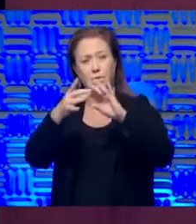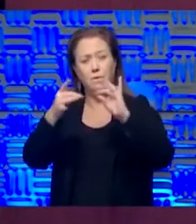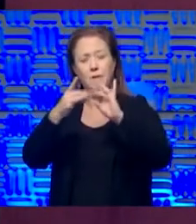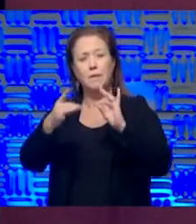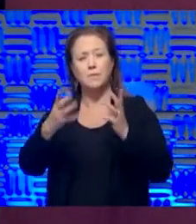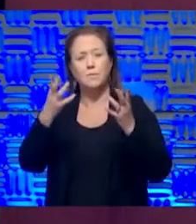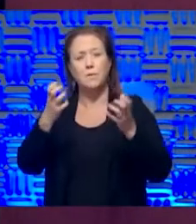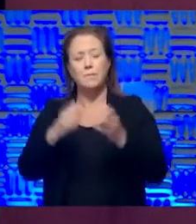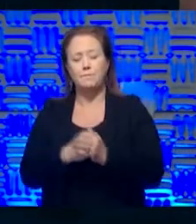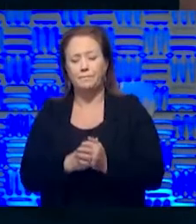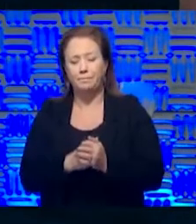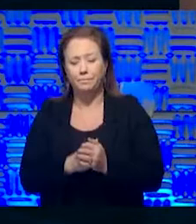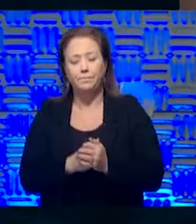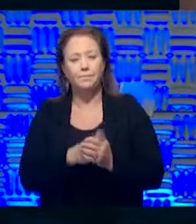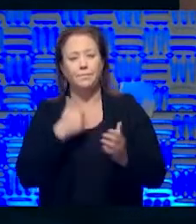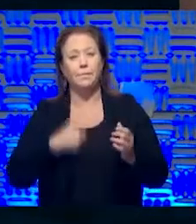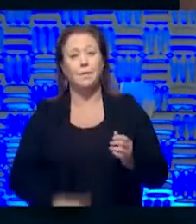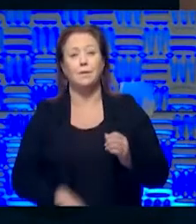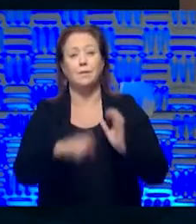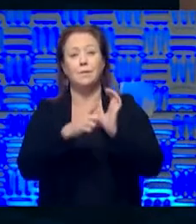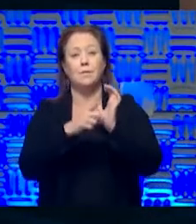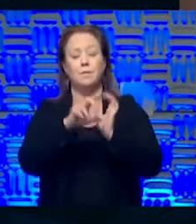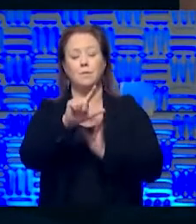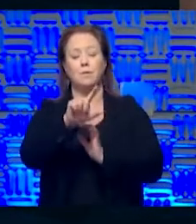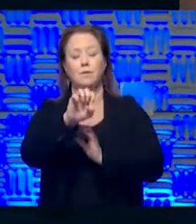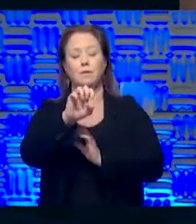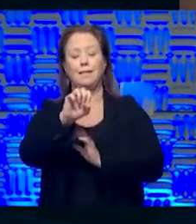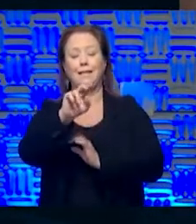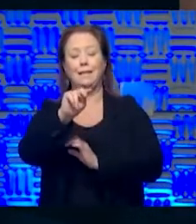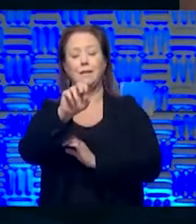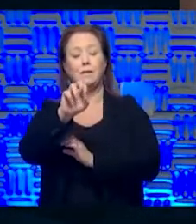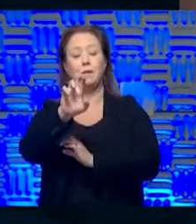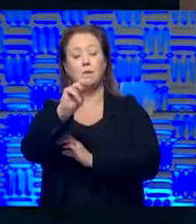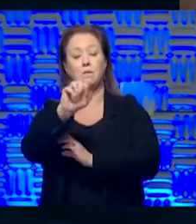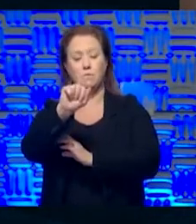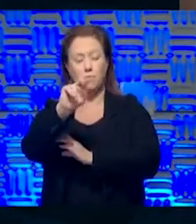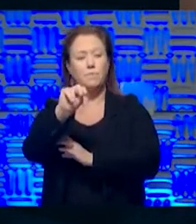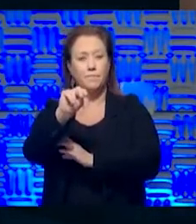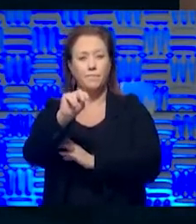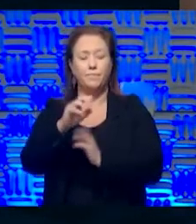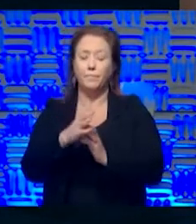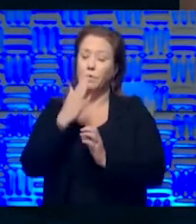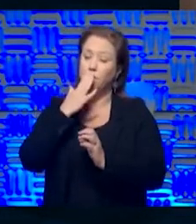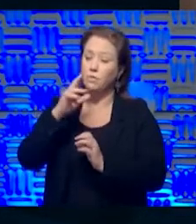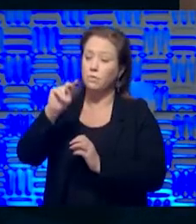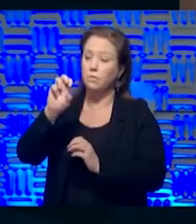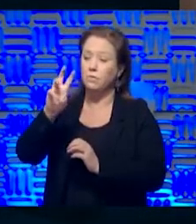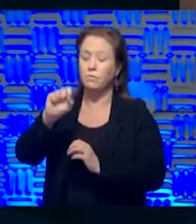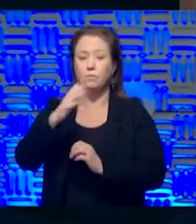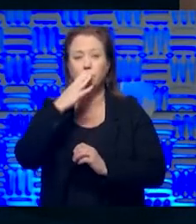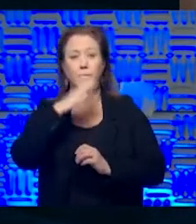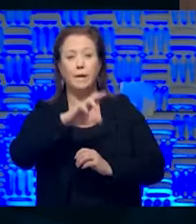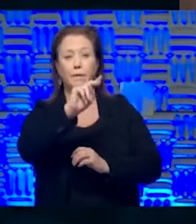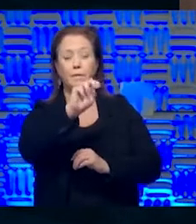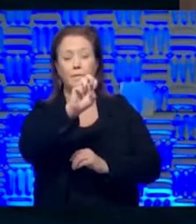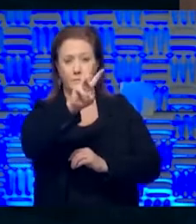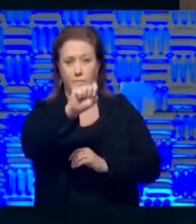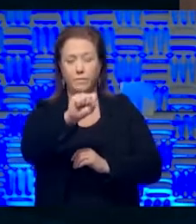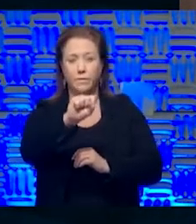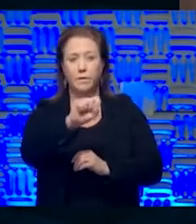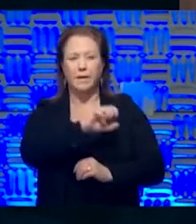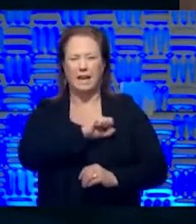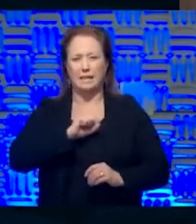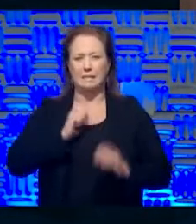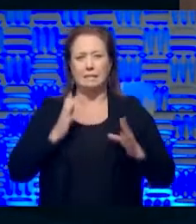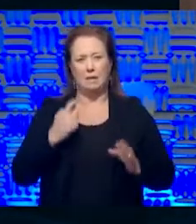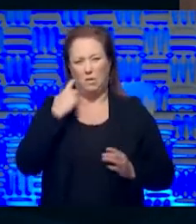Sure. Yeah, Lee Norman here. Well, it's kind of the good news and the bad news. As Senator